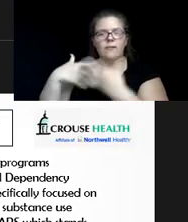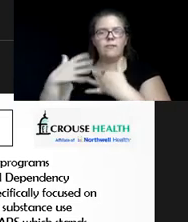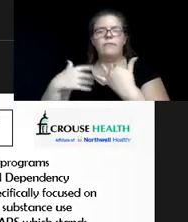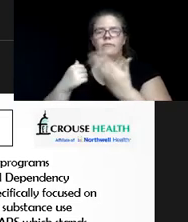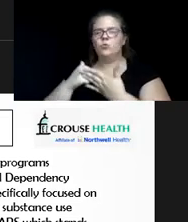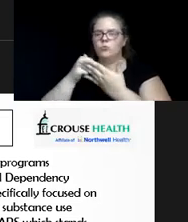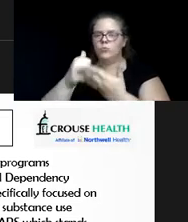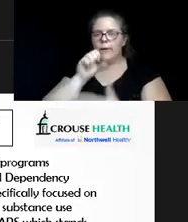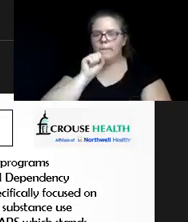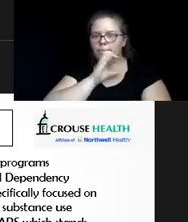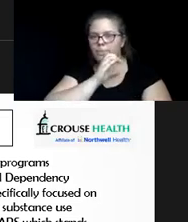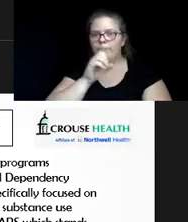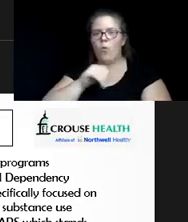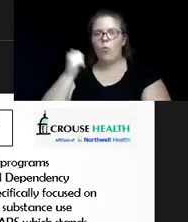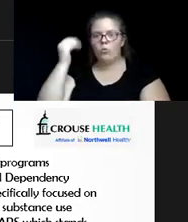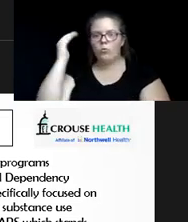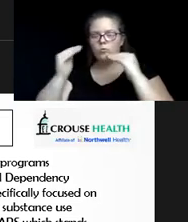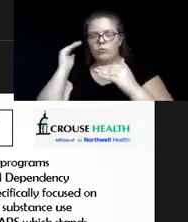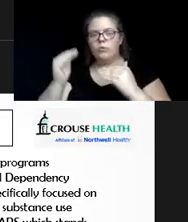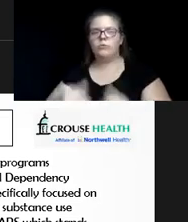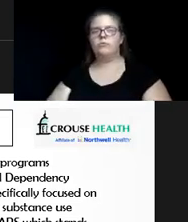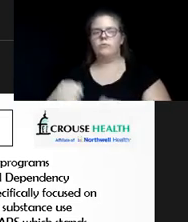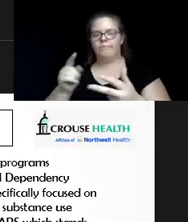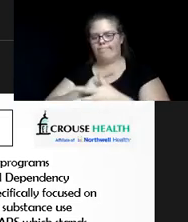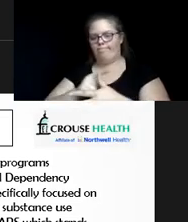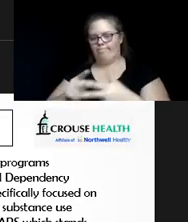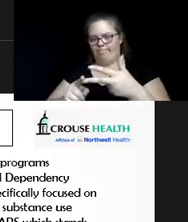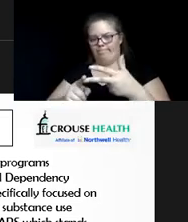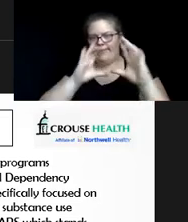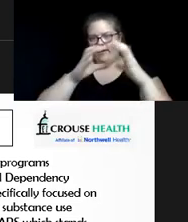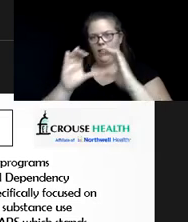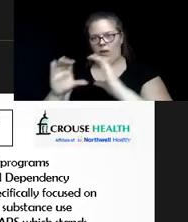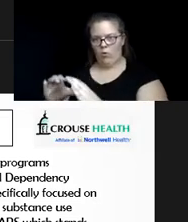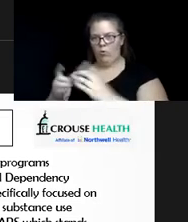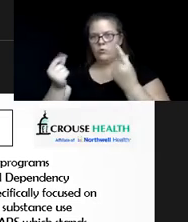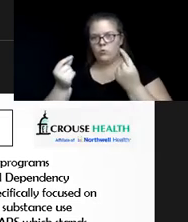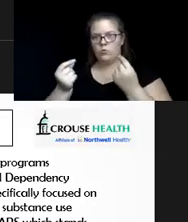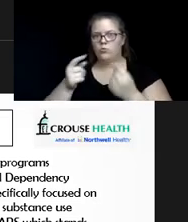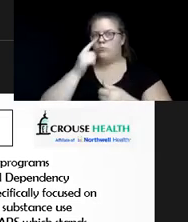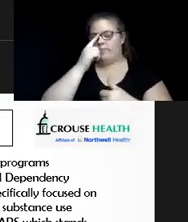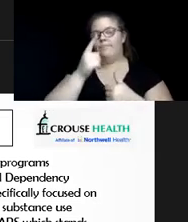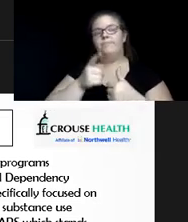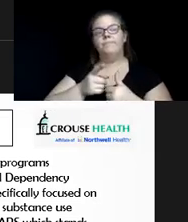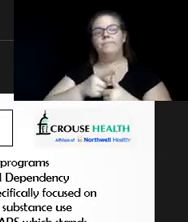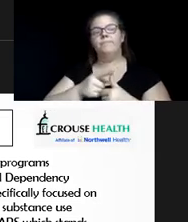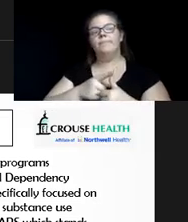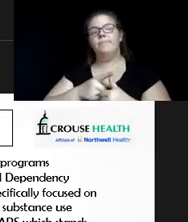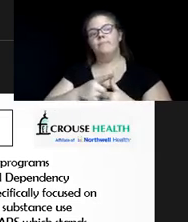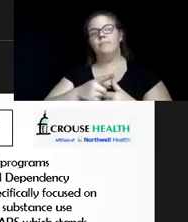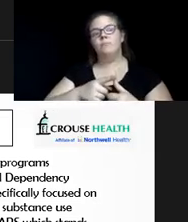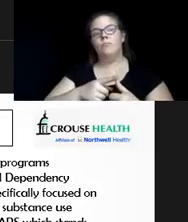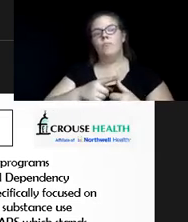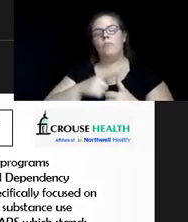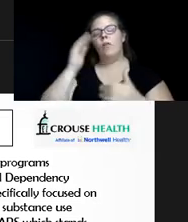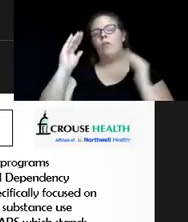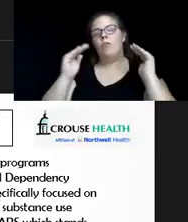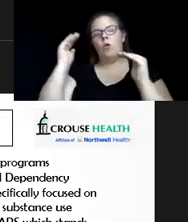through these very difficult times. So there are three broad categories of things that can be done. So there are things that the adults